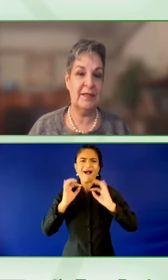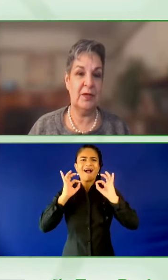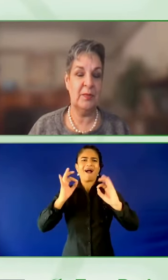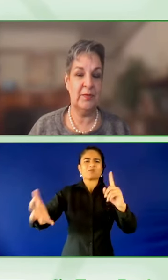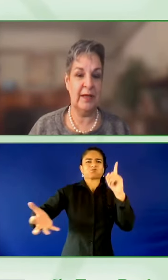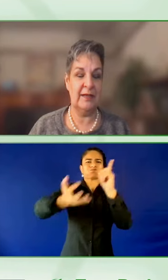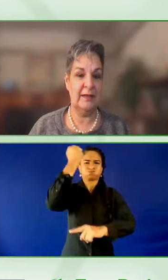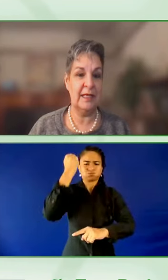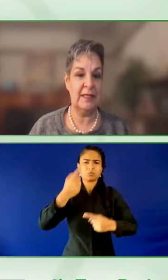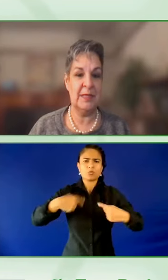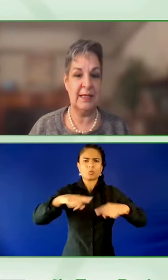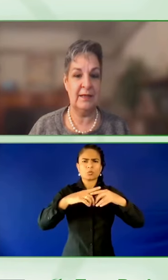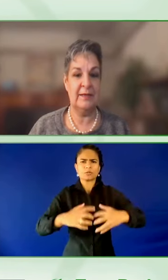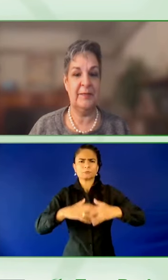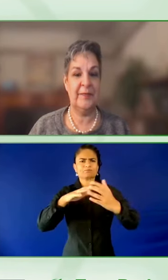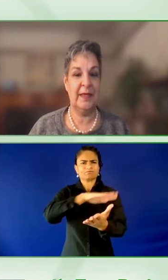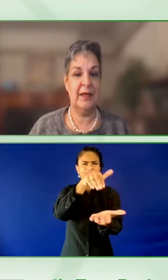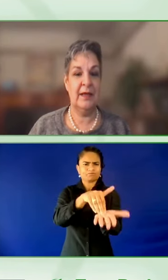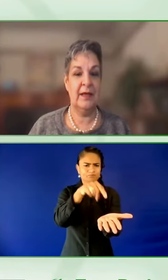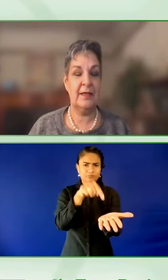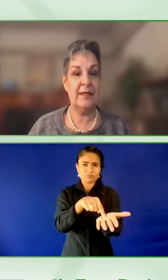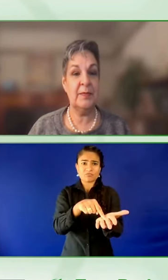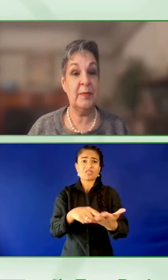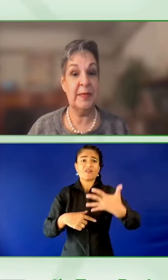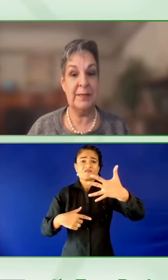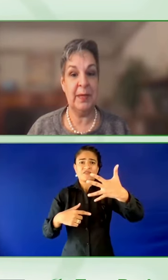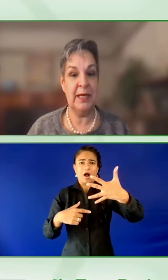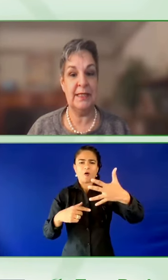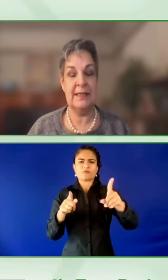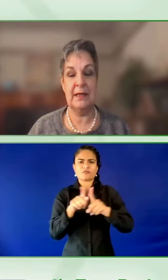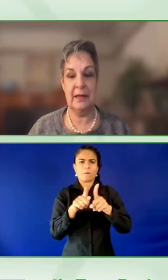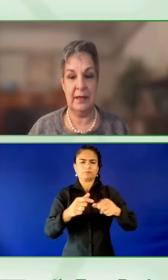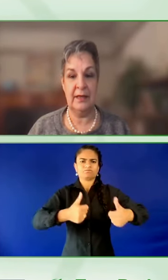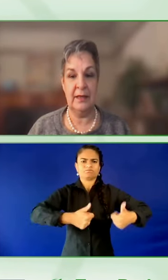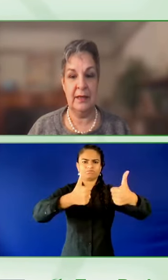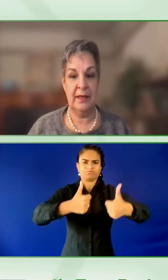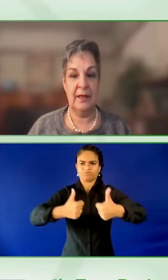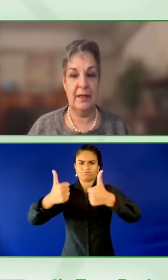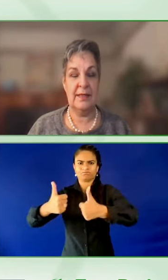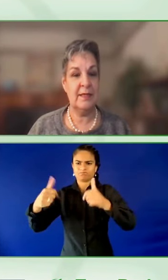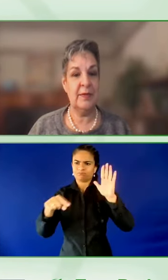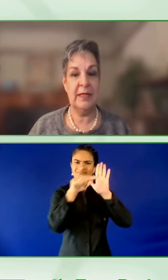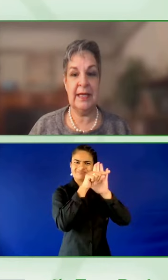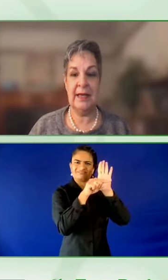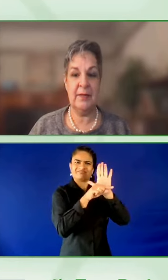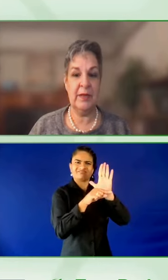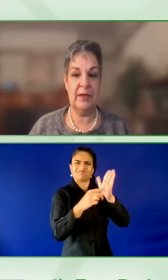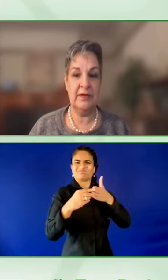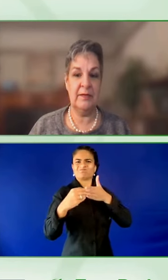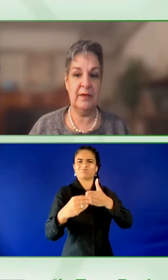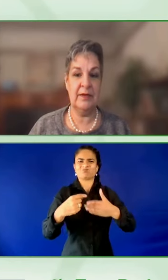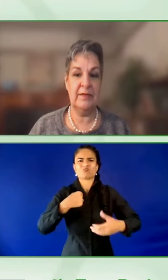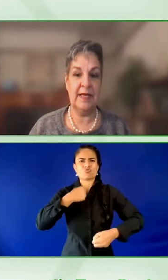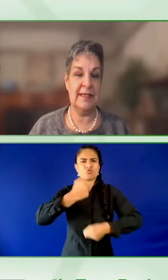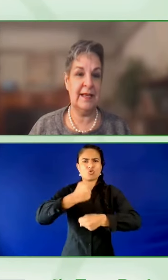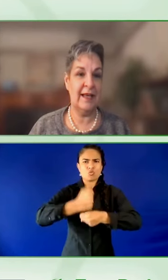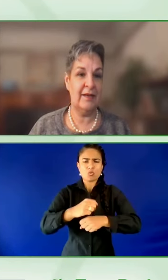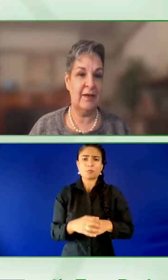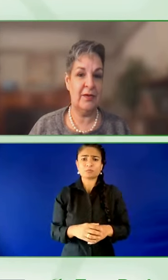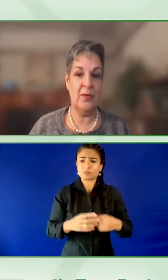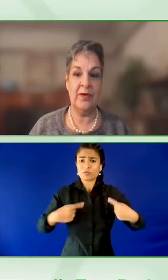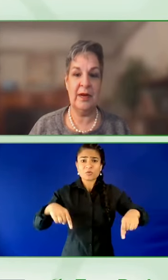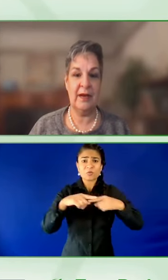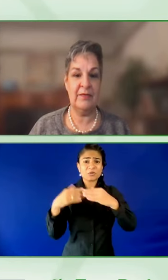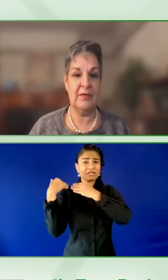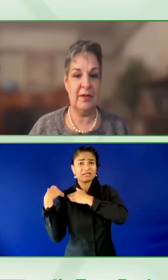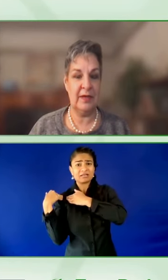Accessibility is a human right, needs to be said. Accessible, but by design. Accessibility can't be thought of as an